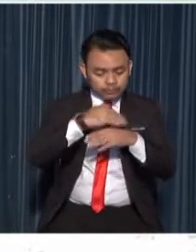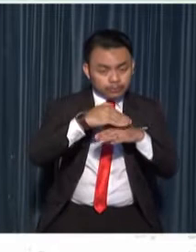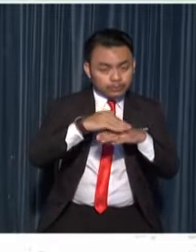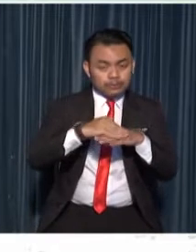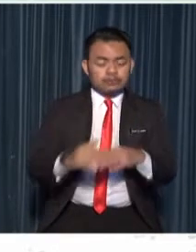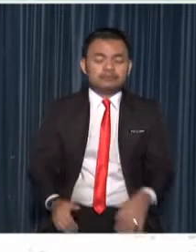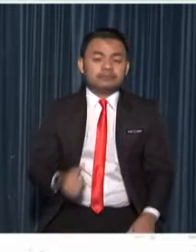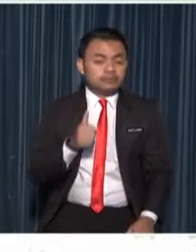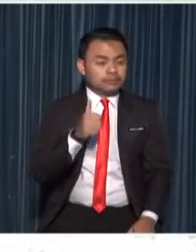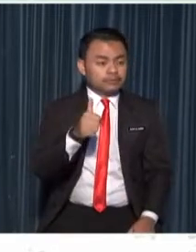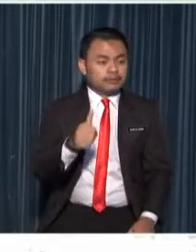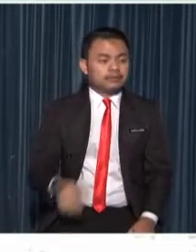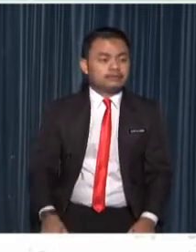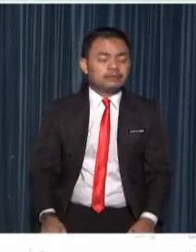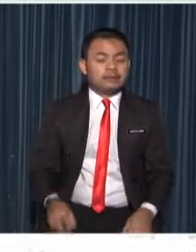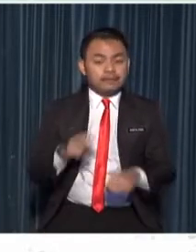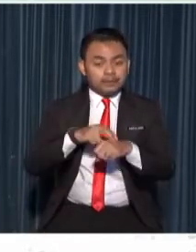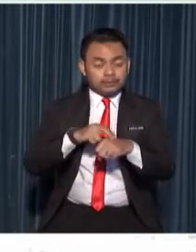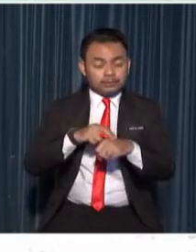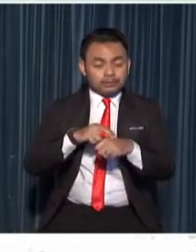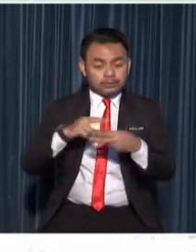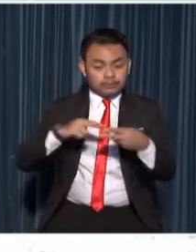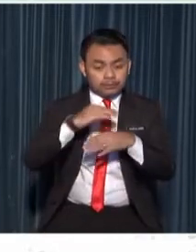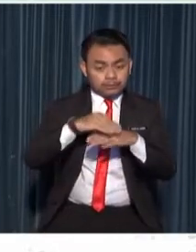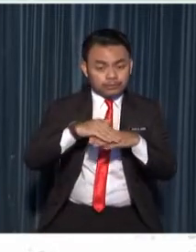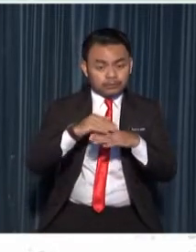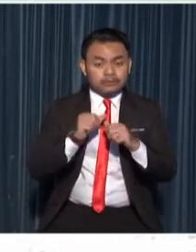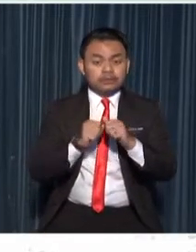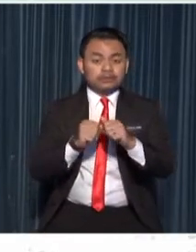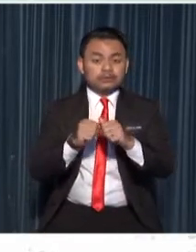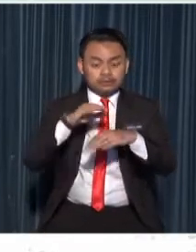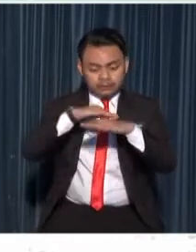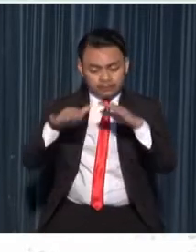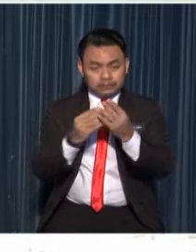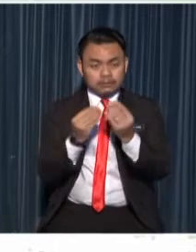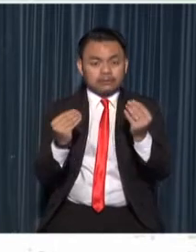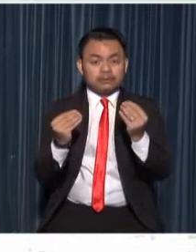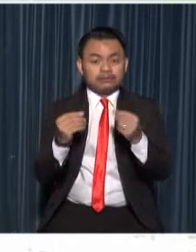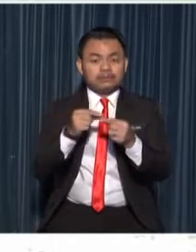great potatoes reproduce through underground stems